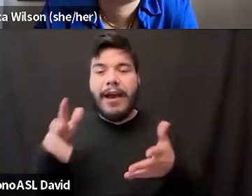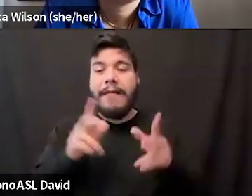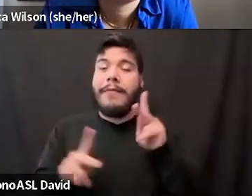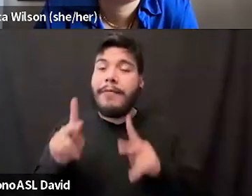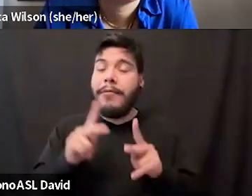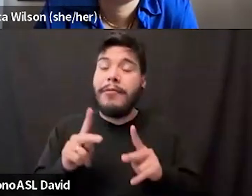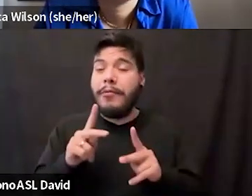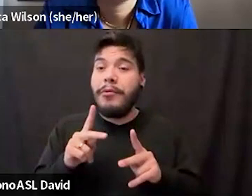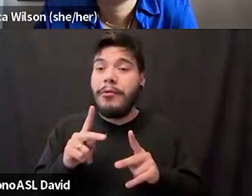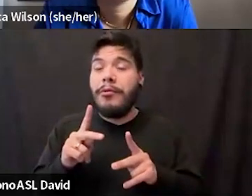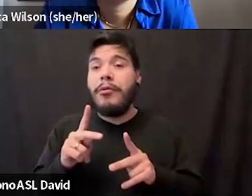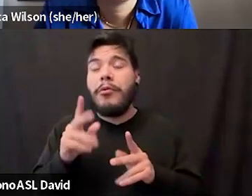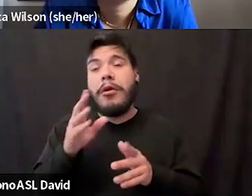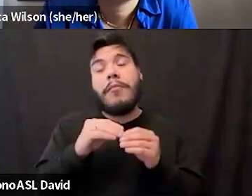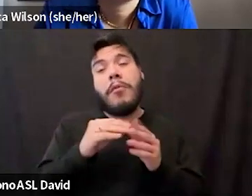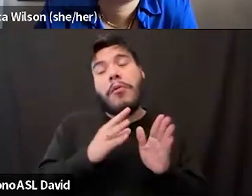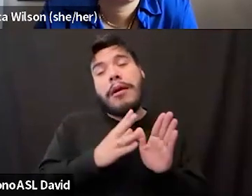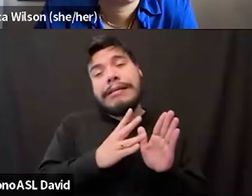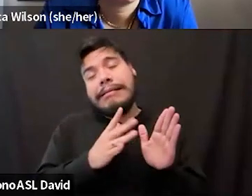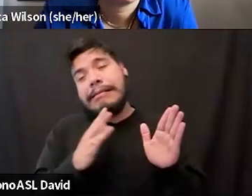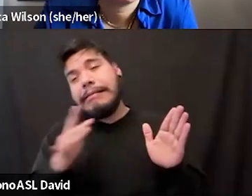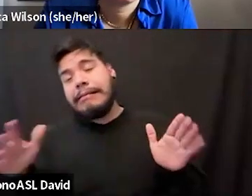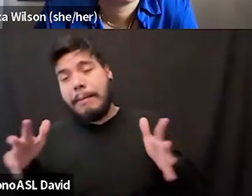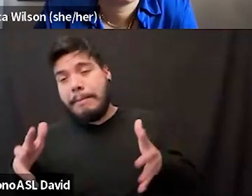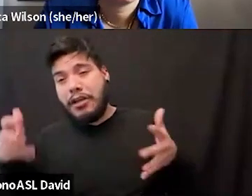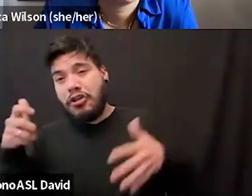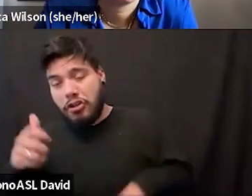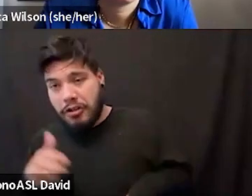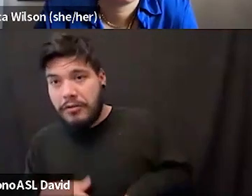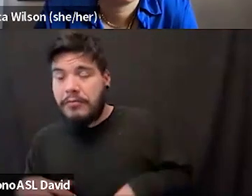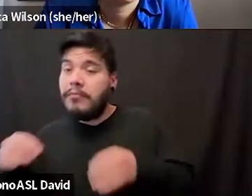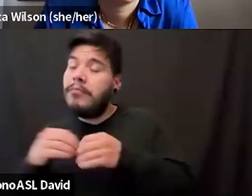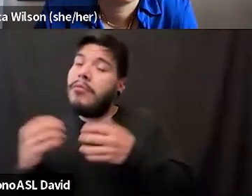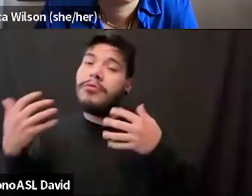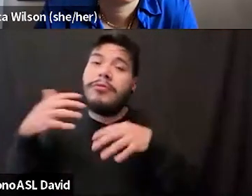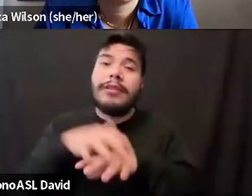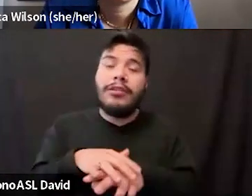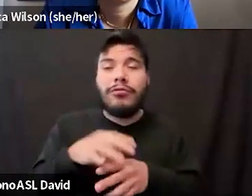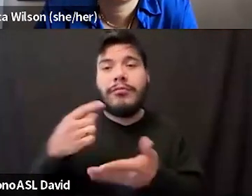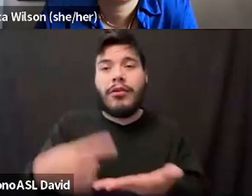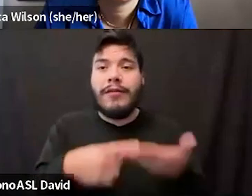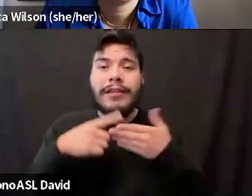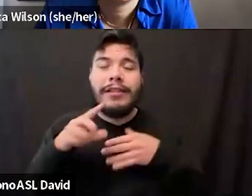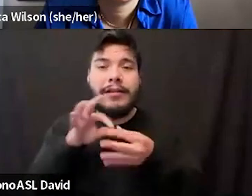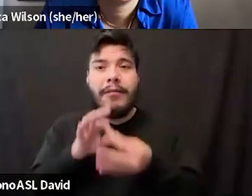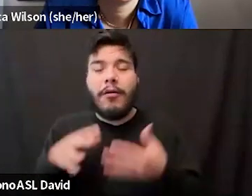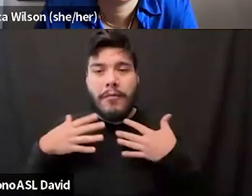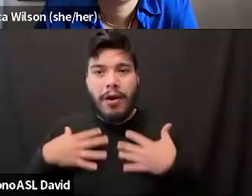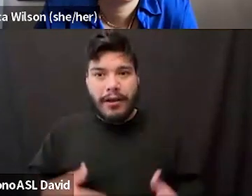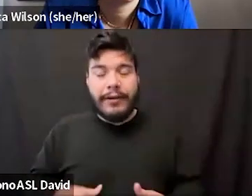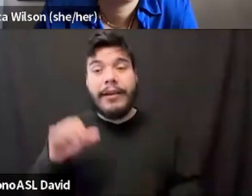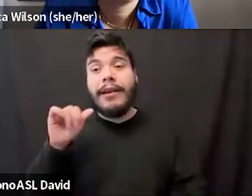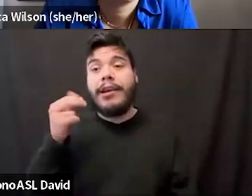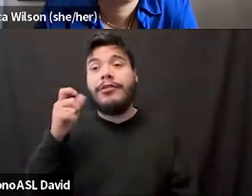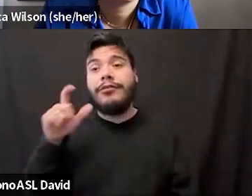end of the fatness spectrum into more mainstream conversations about our bodies? Angel says,